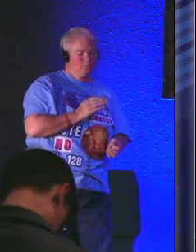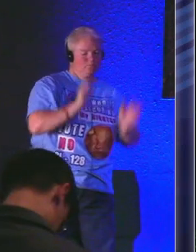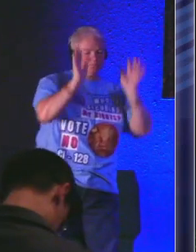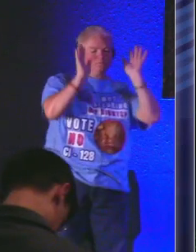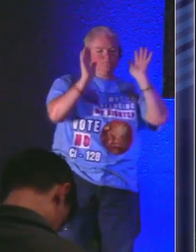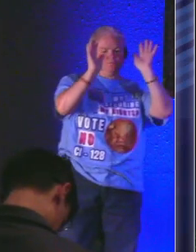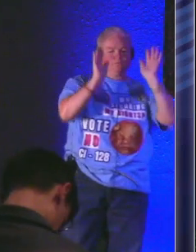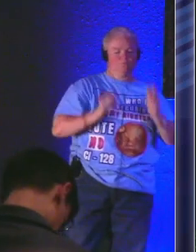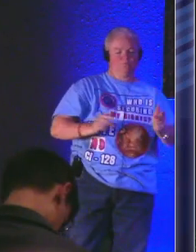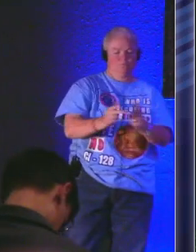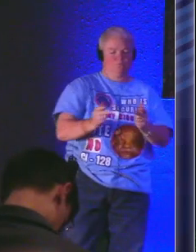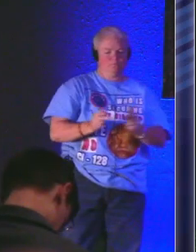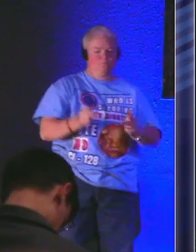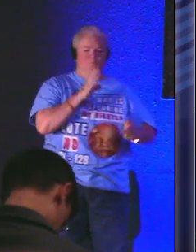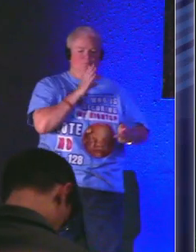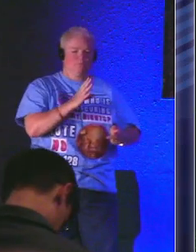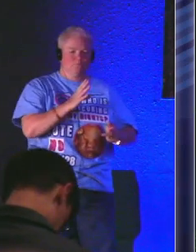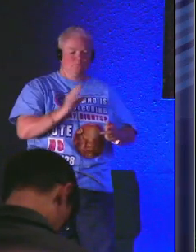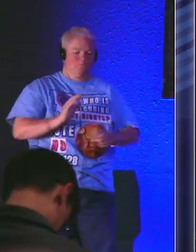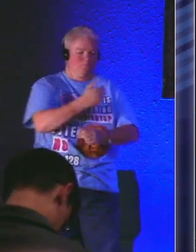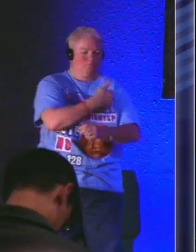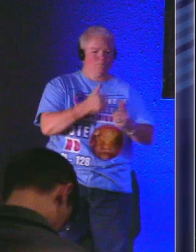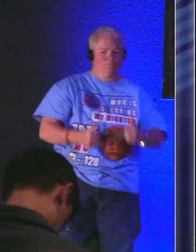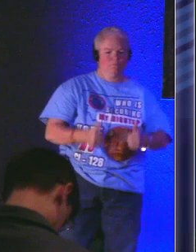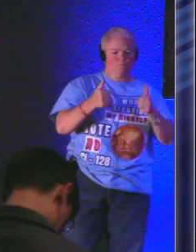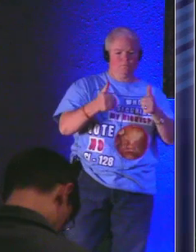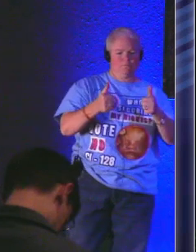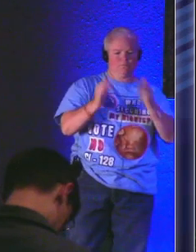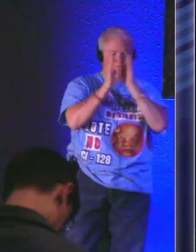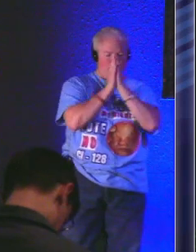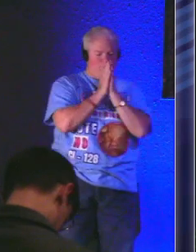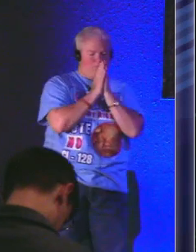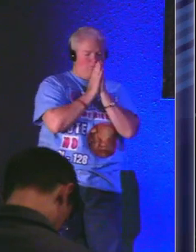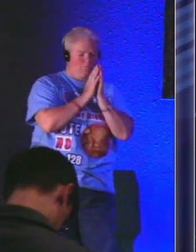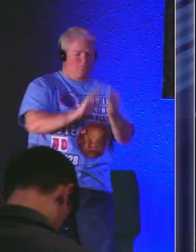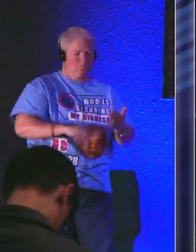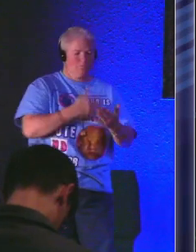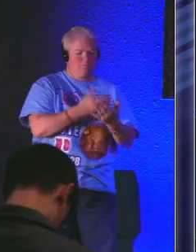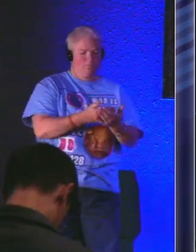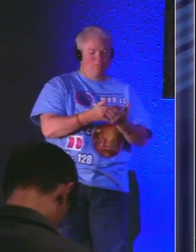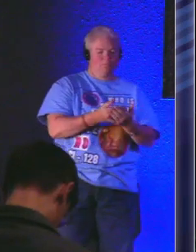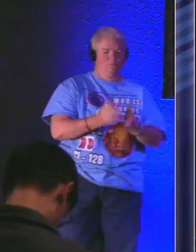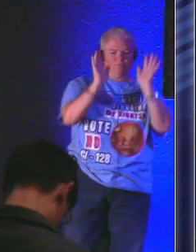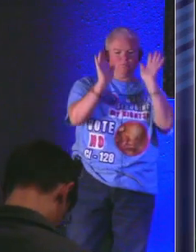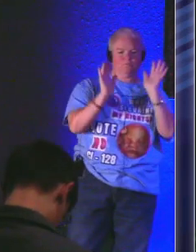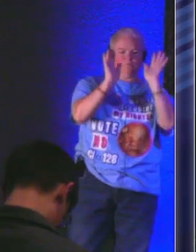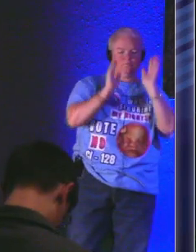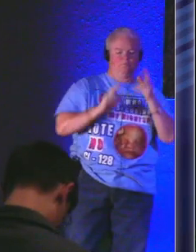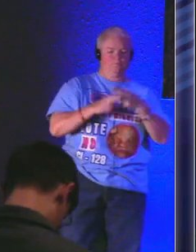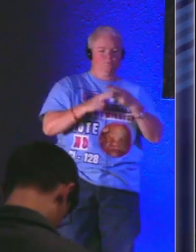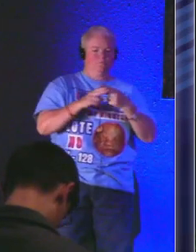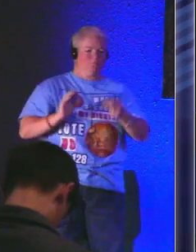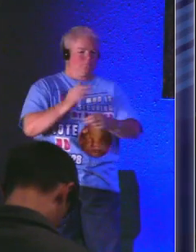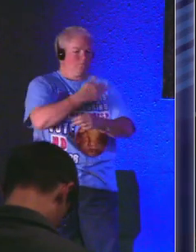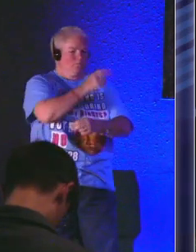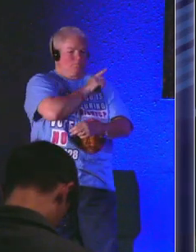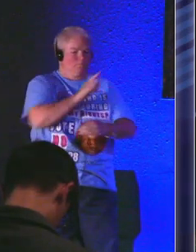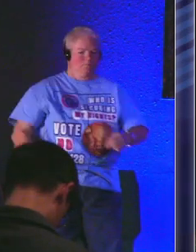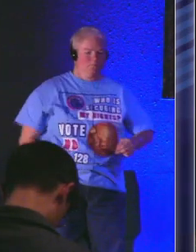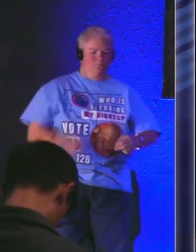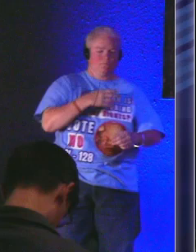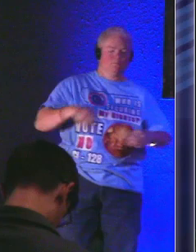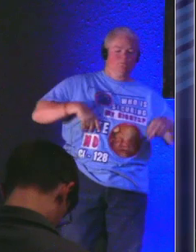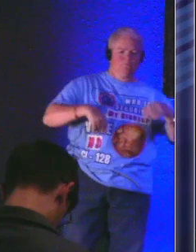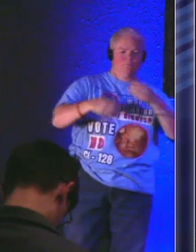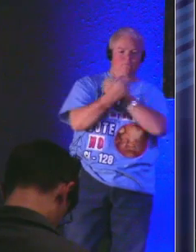that's a wonderful place to be in our life we pray this all in the mighty name of our Lord and